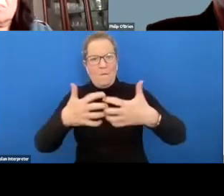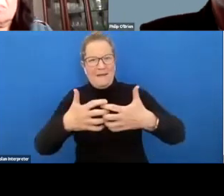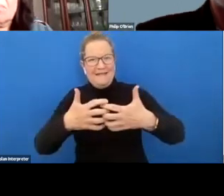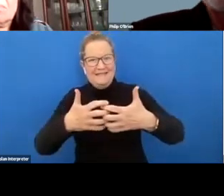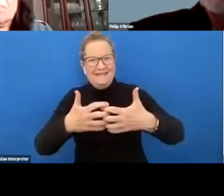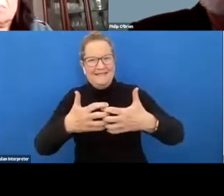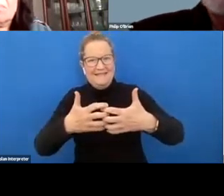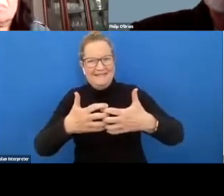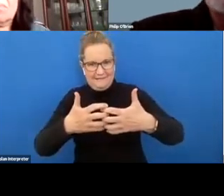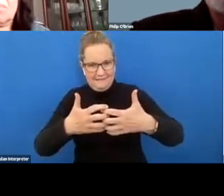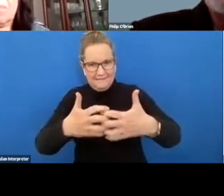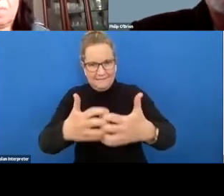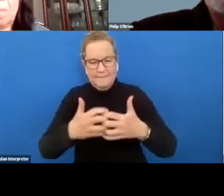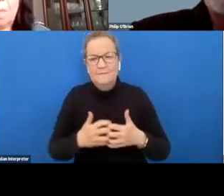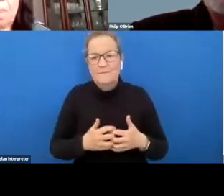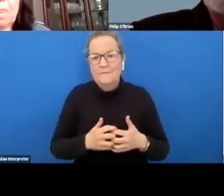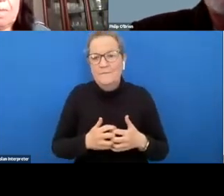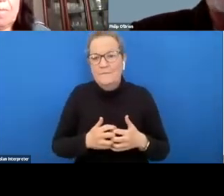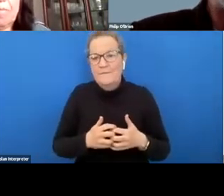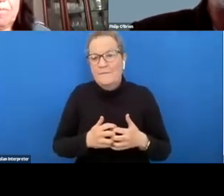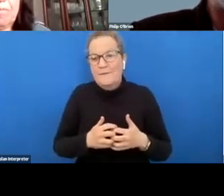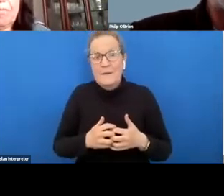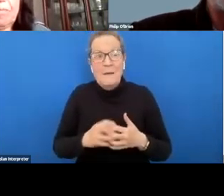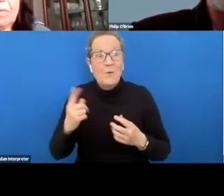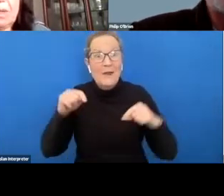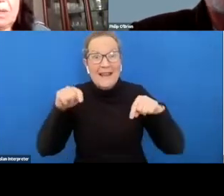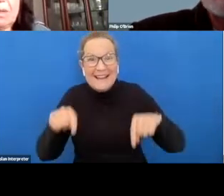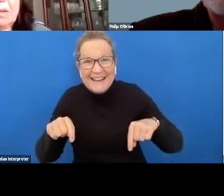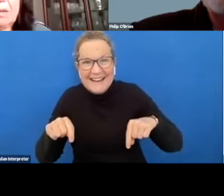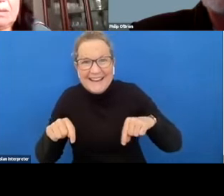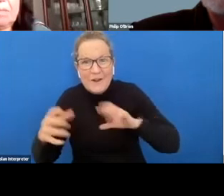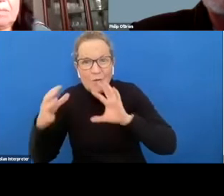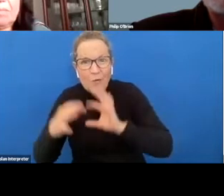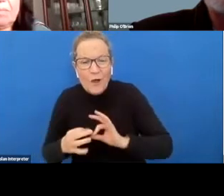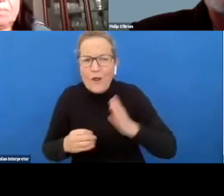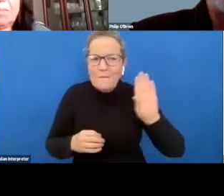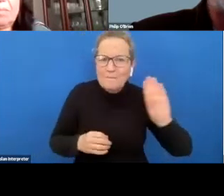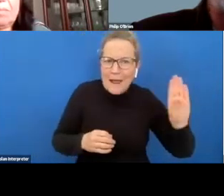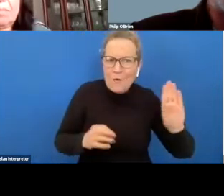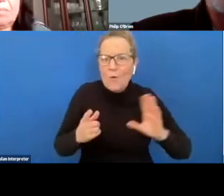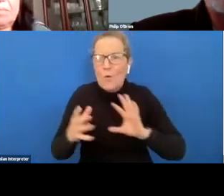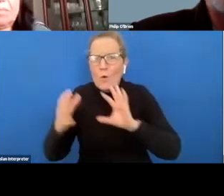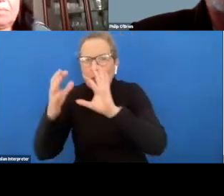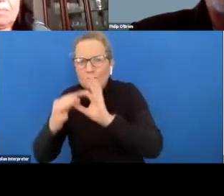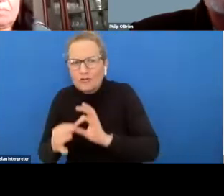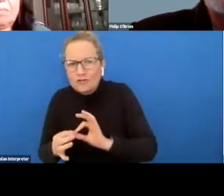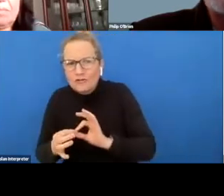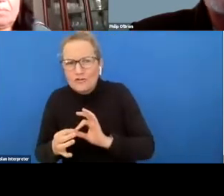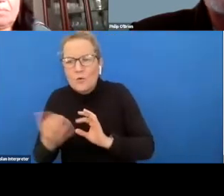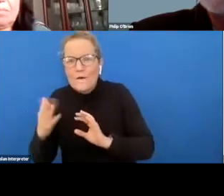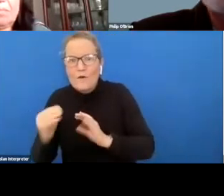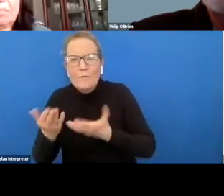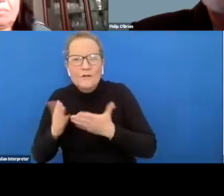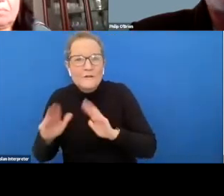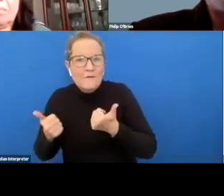role that um you know perhaps the people who are joining us not necessarily those on the panel but those participants who do come from service providers